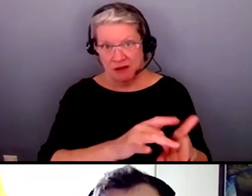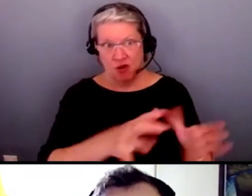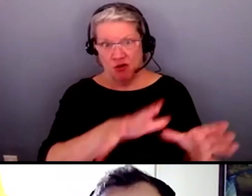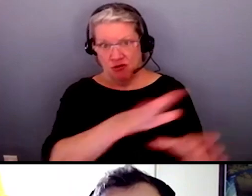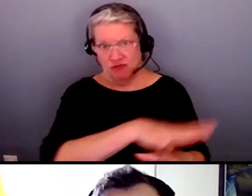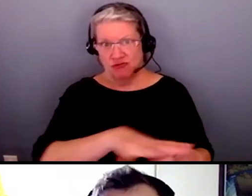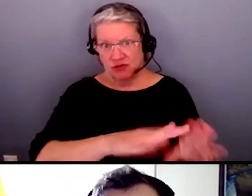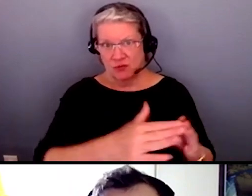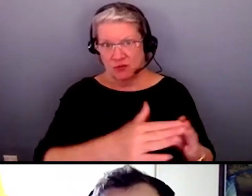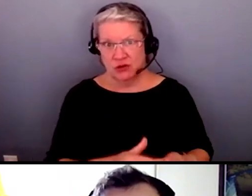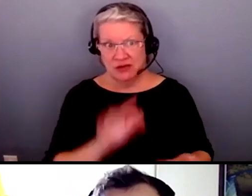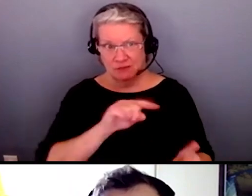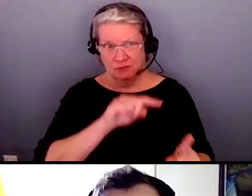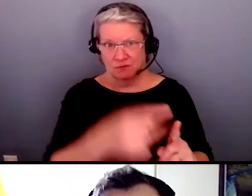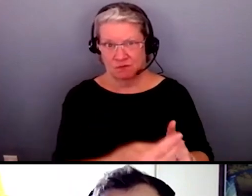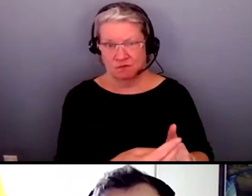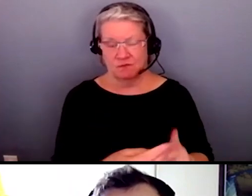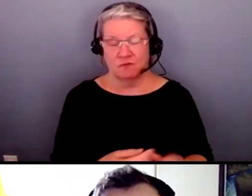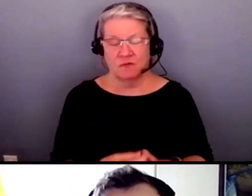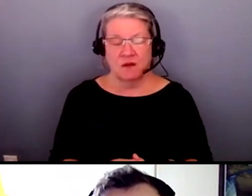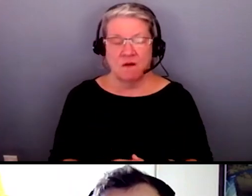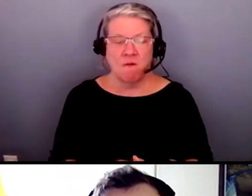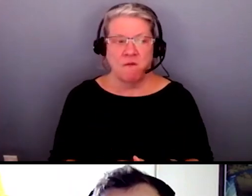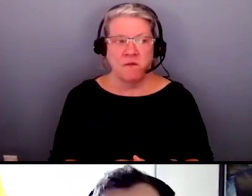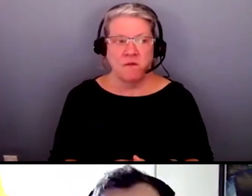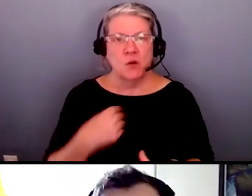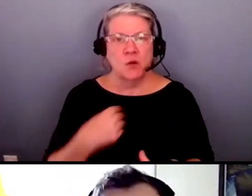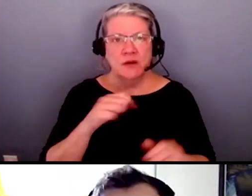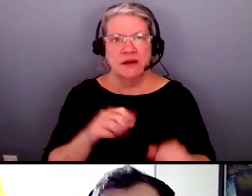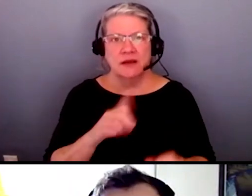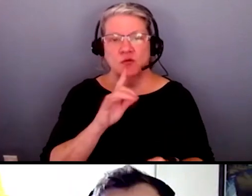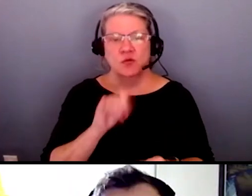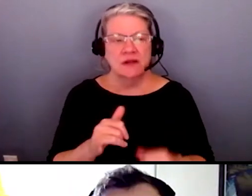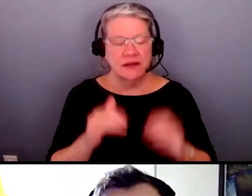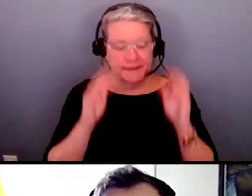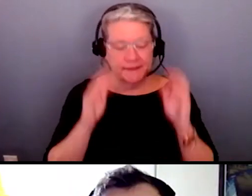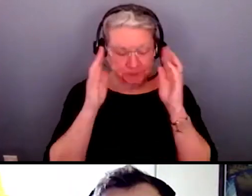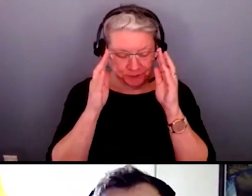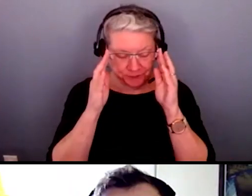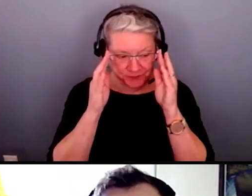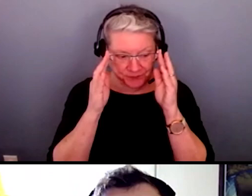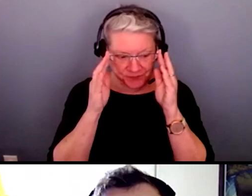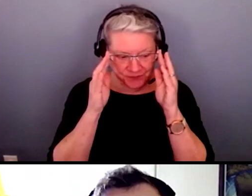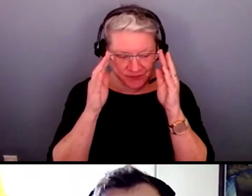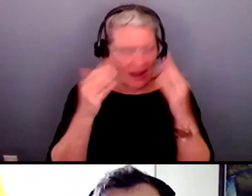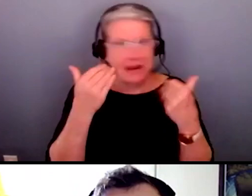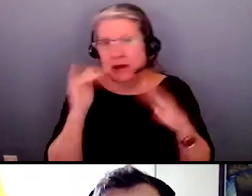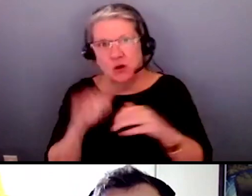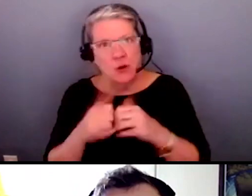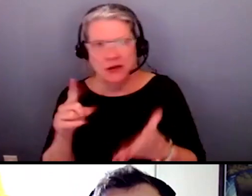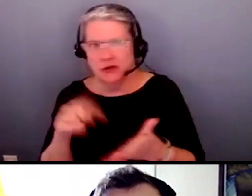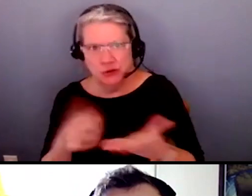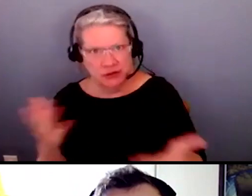standpoint that we could really hammer across and i i just i don't know how to do this because this comes down